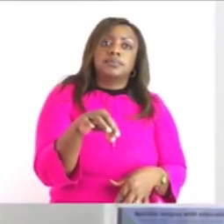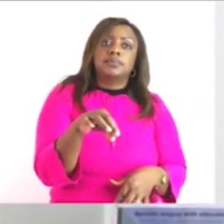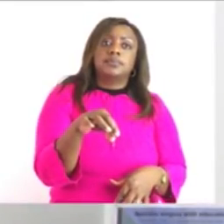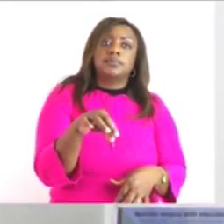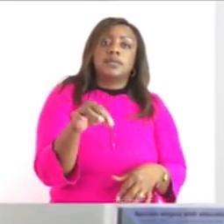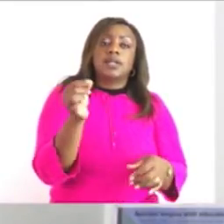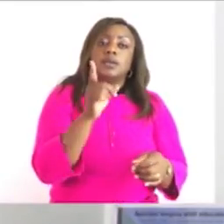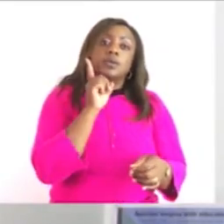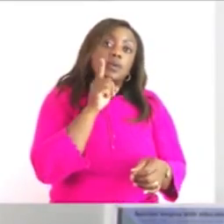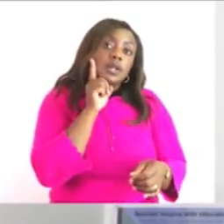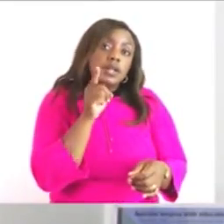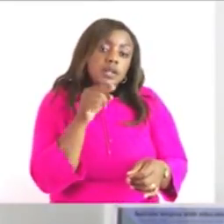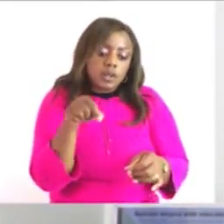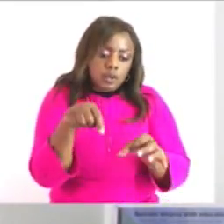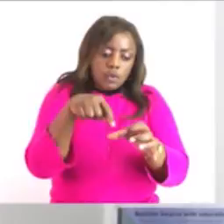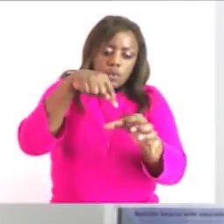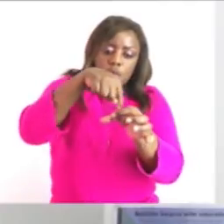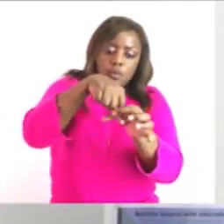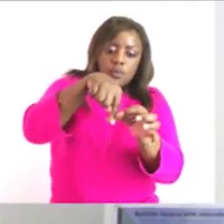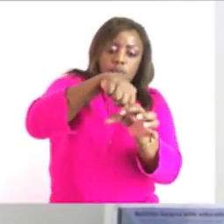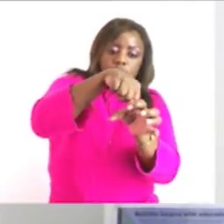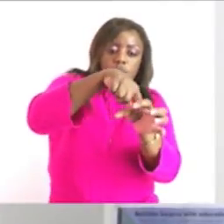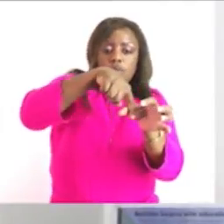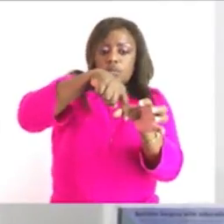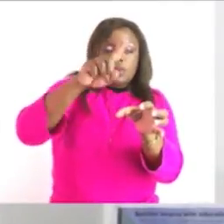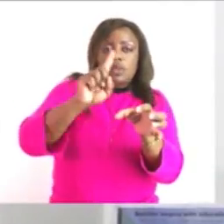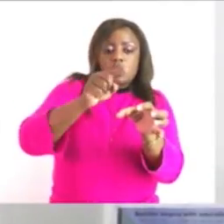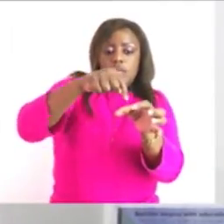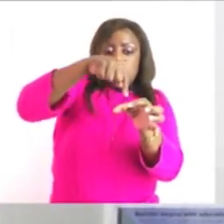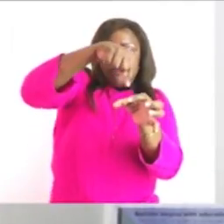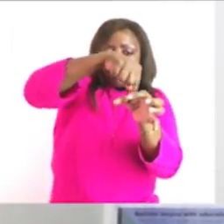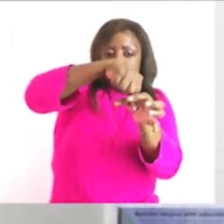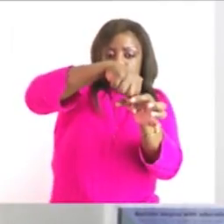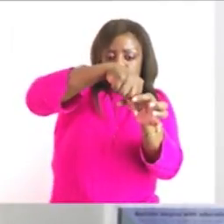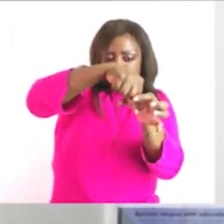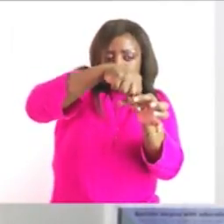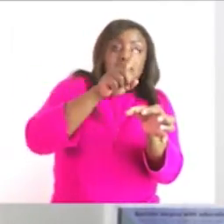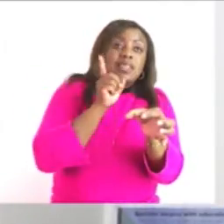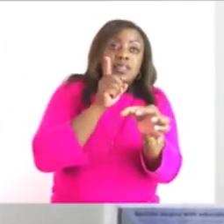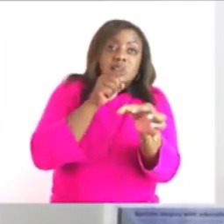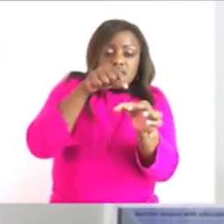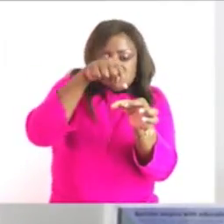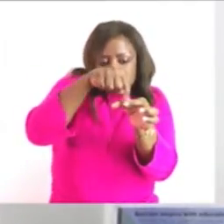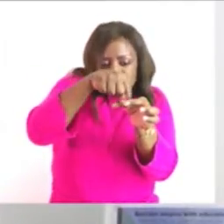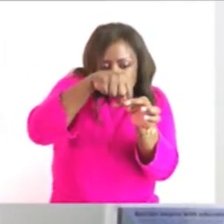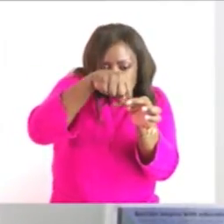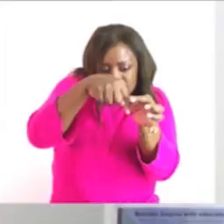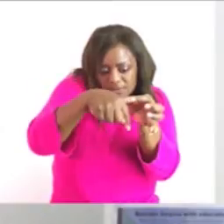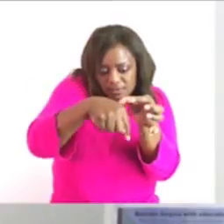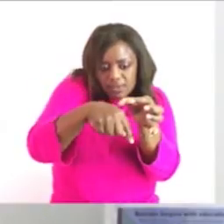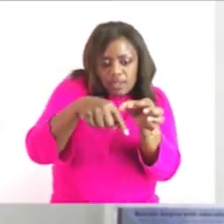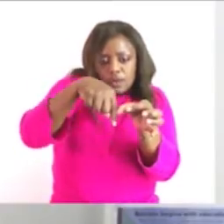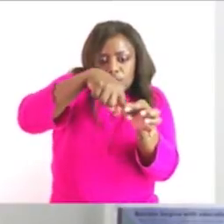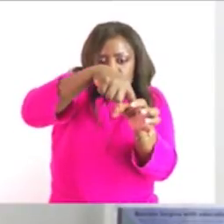touch the bottom of the beaker or the whatever we have to use so you